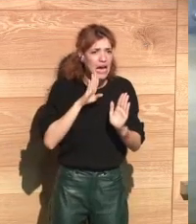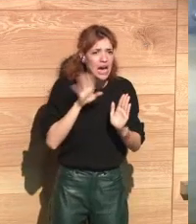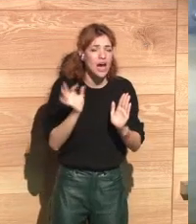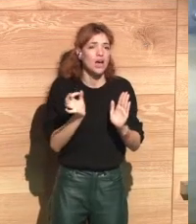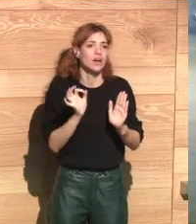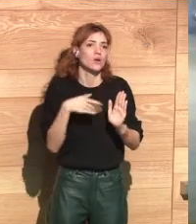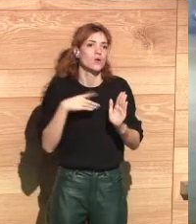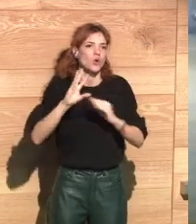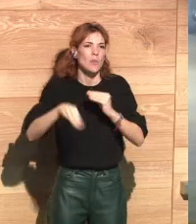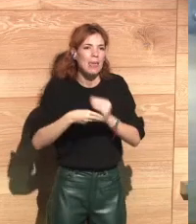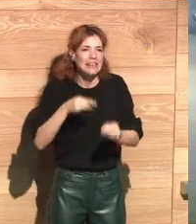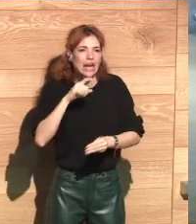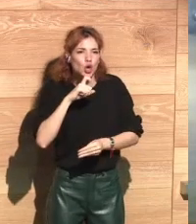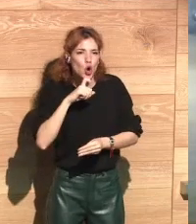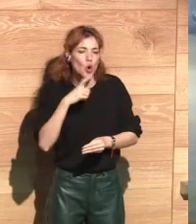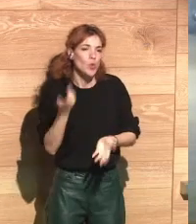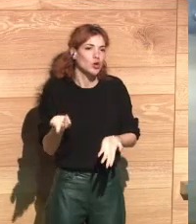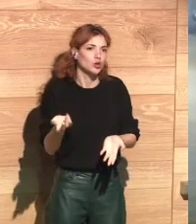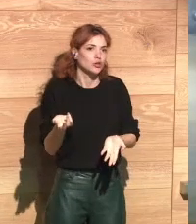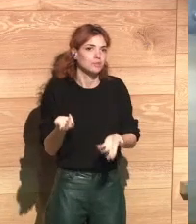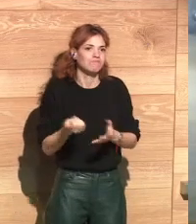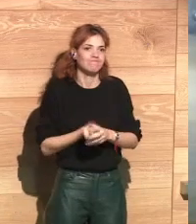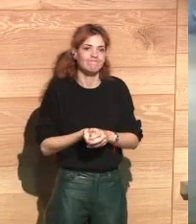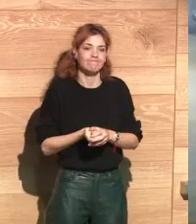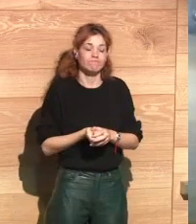Should it be amended?